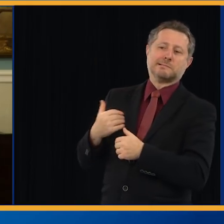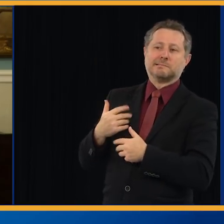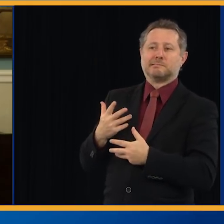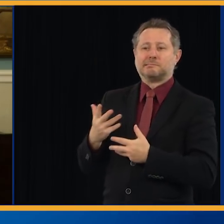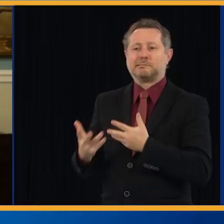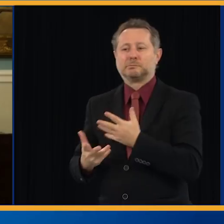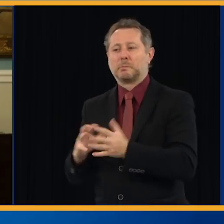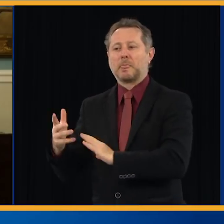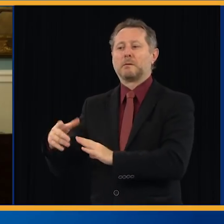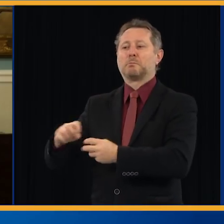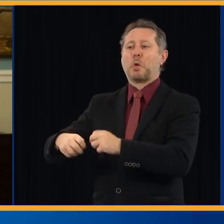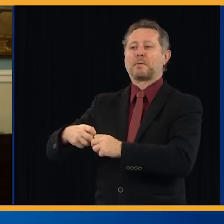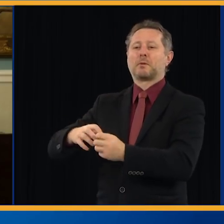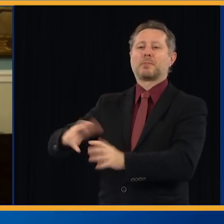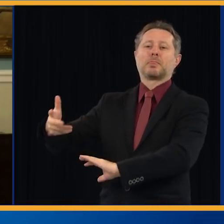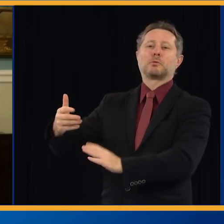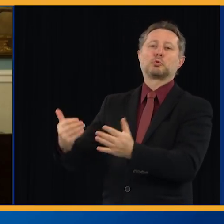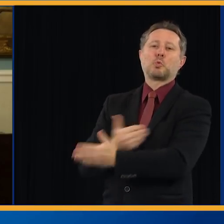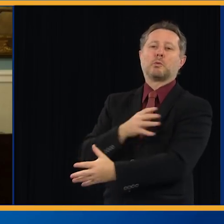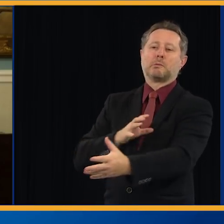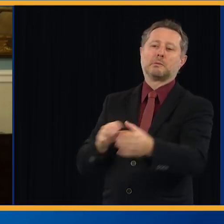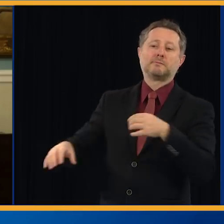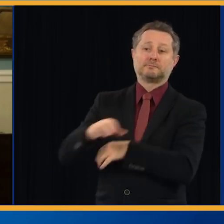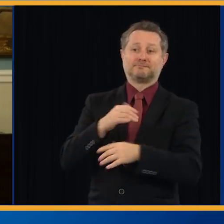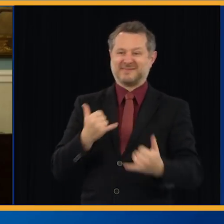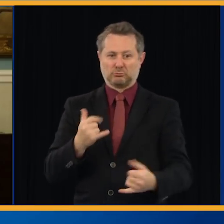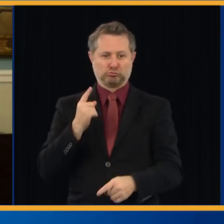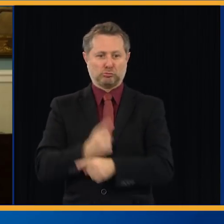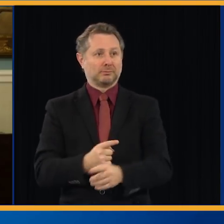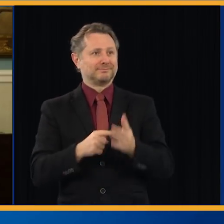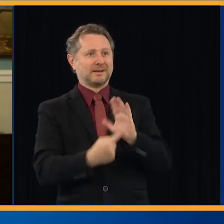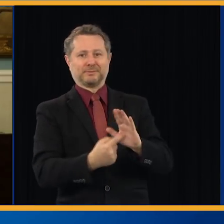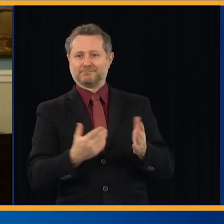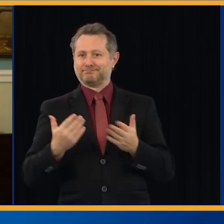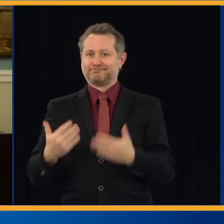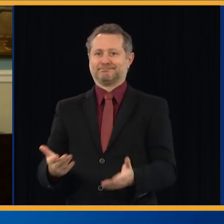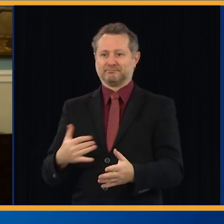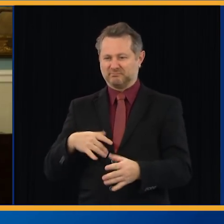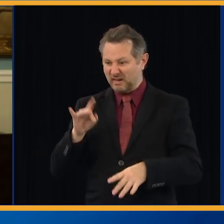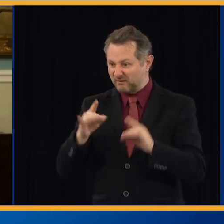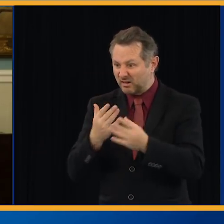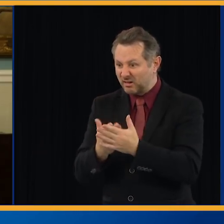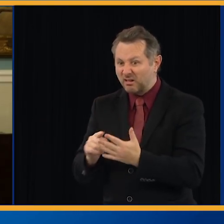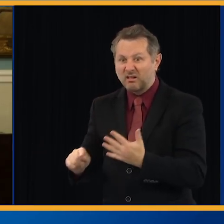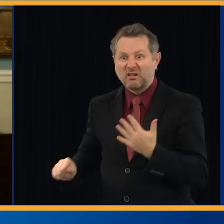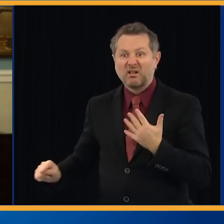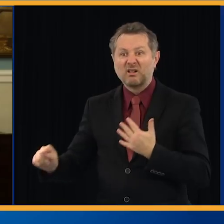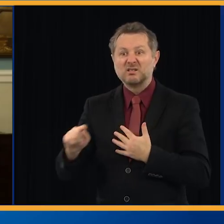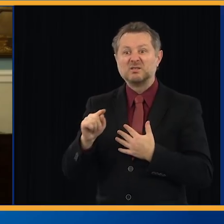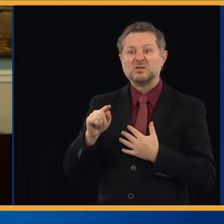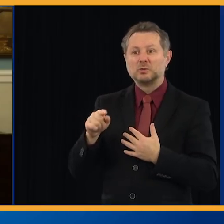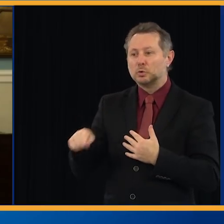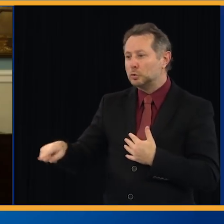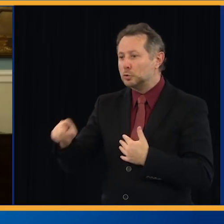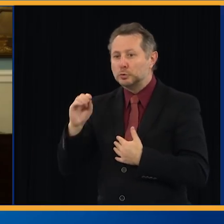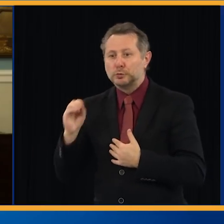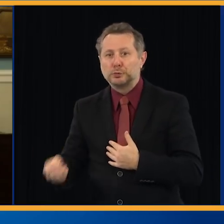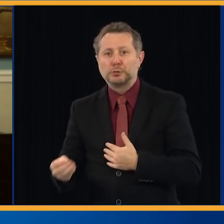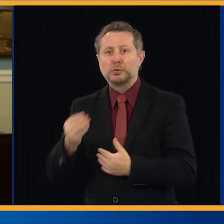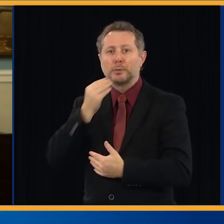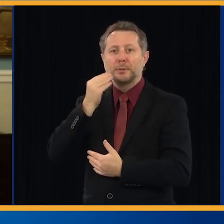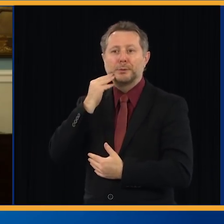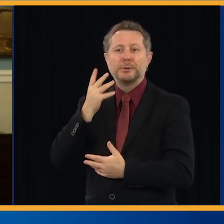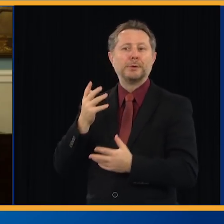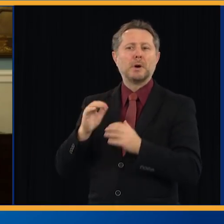of saying, look, we now have found new ways to get street homeless people off the street. And I want to commend